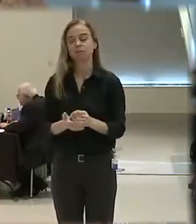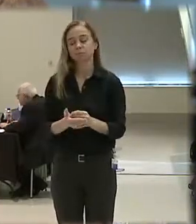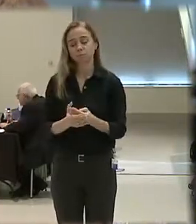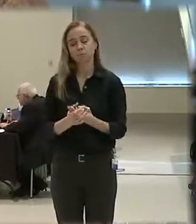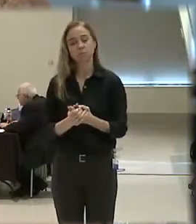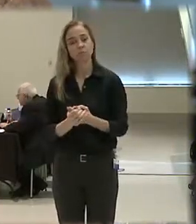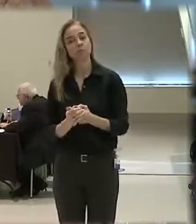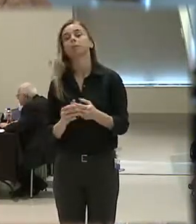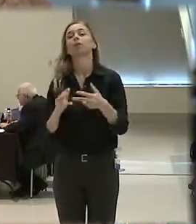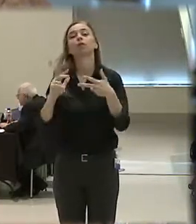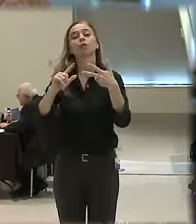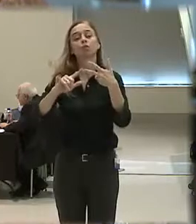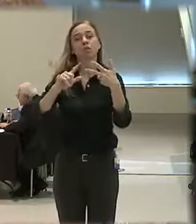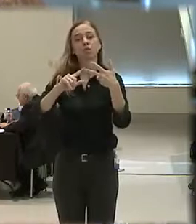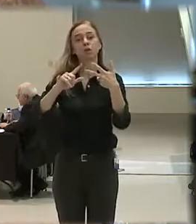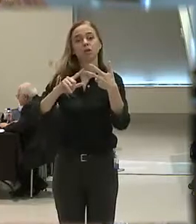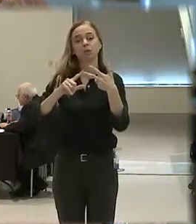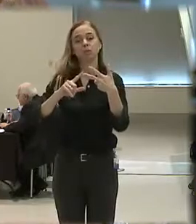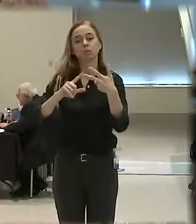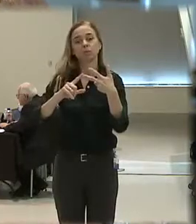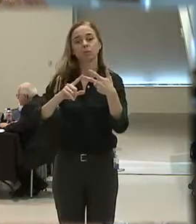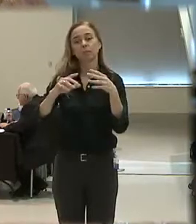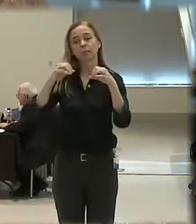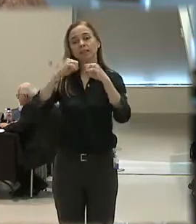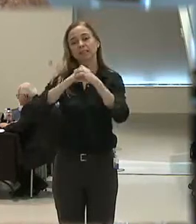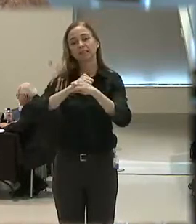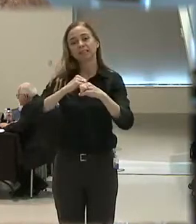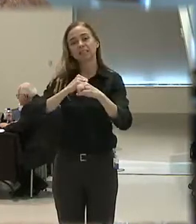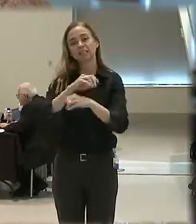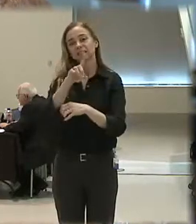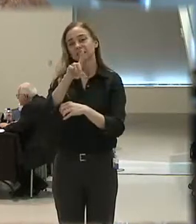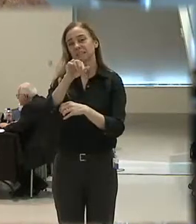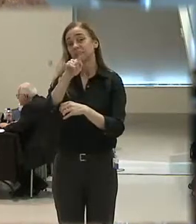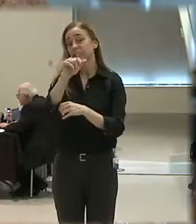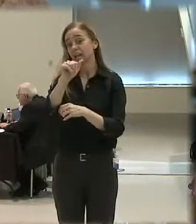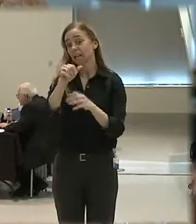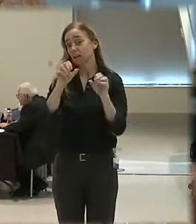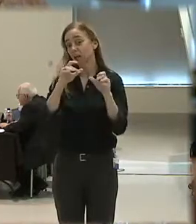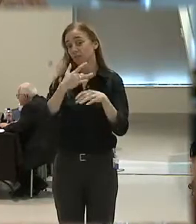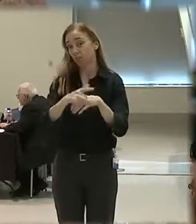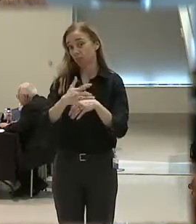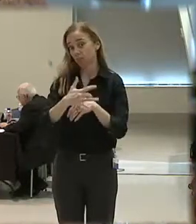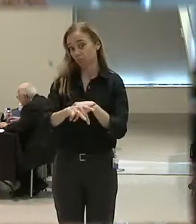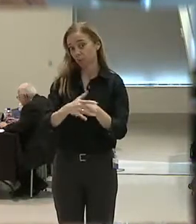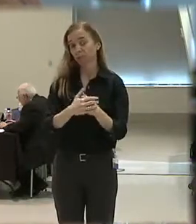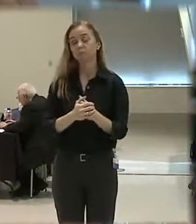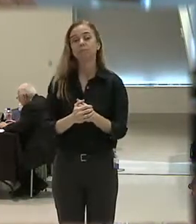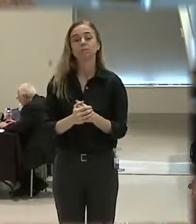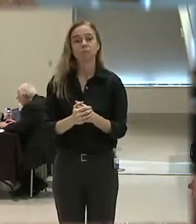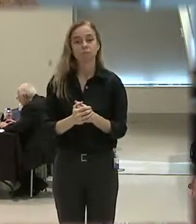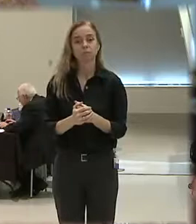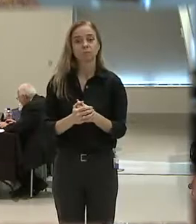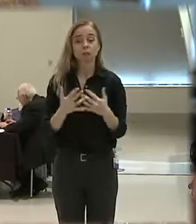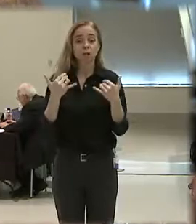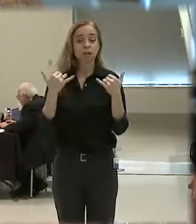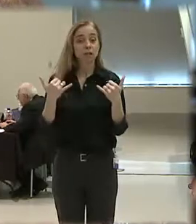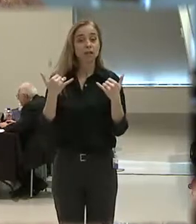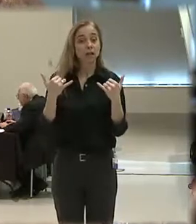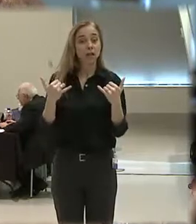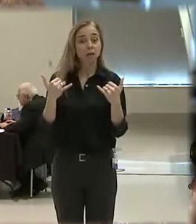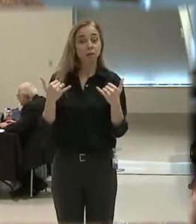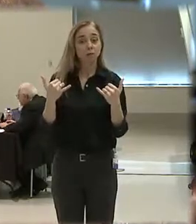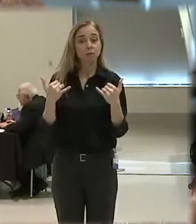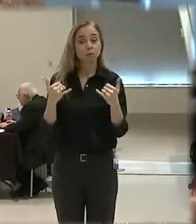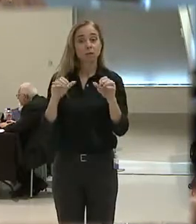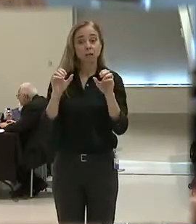and we've heard about is the paucity of statistical data that is available. We have, in this day and age, in this,